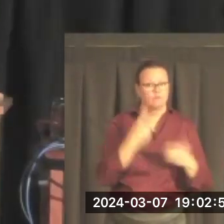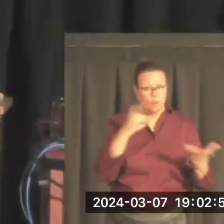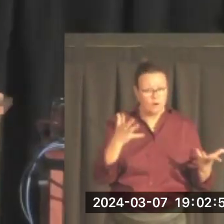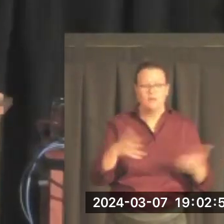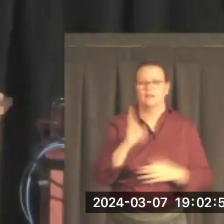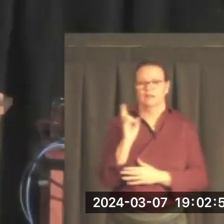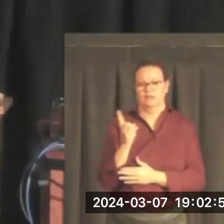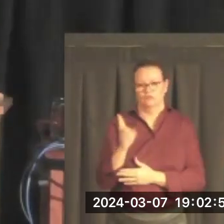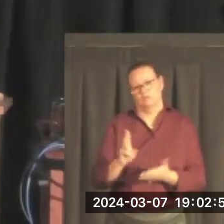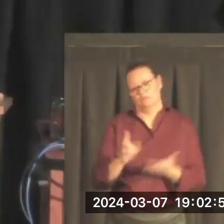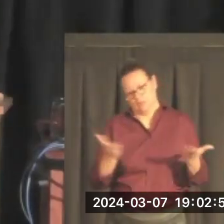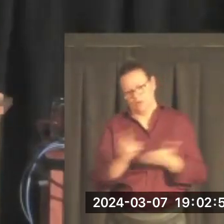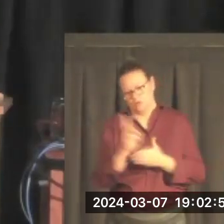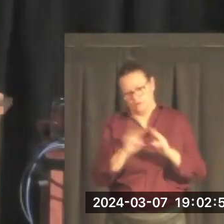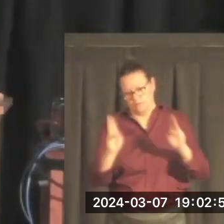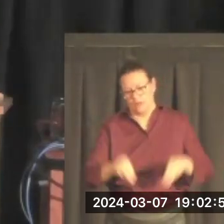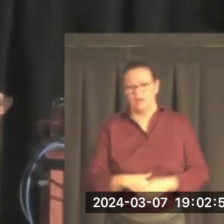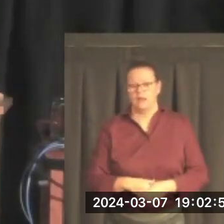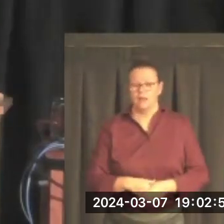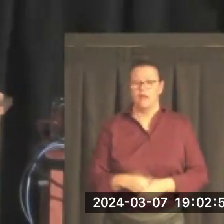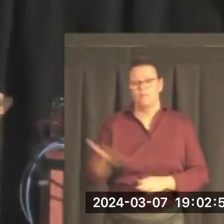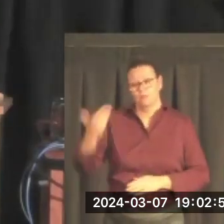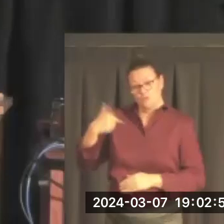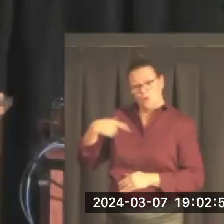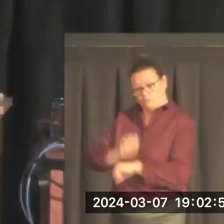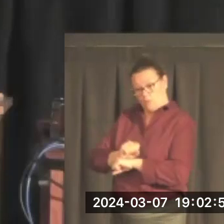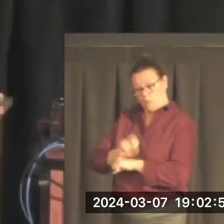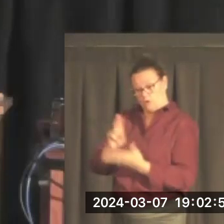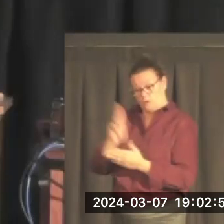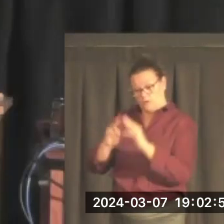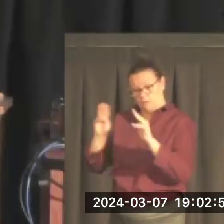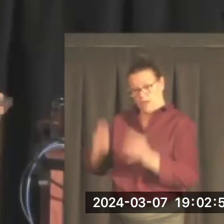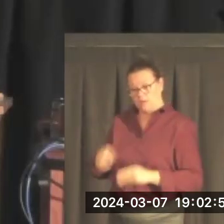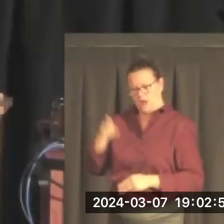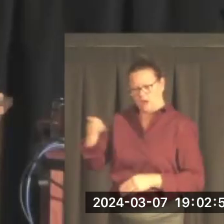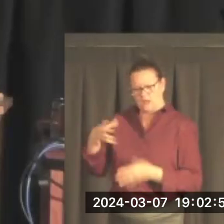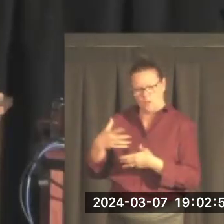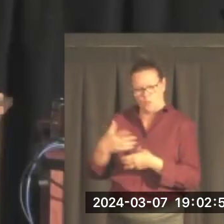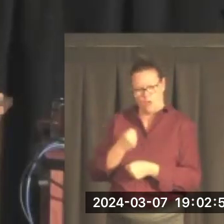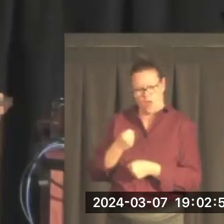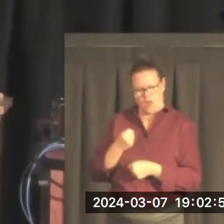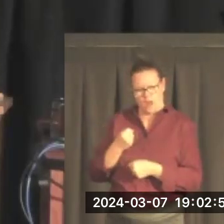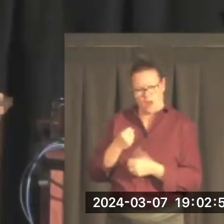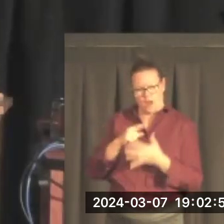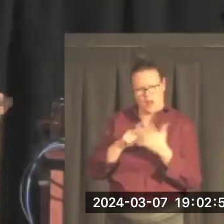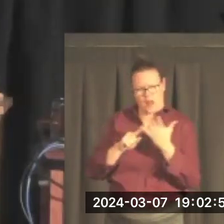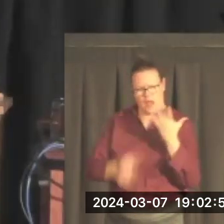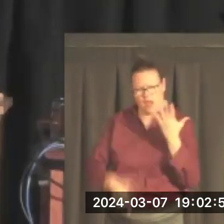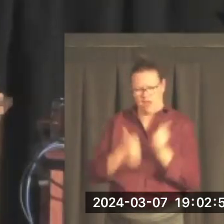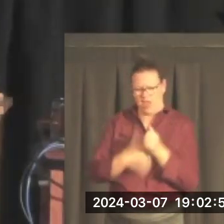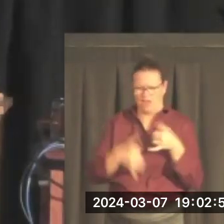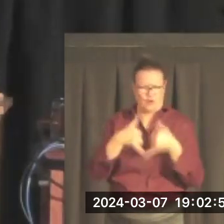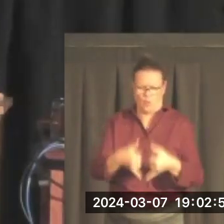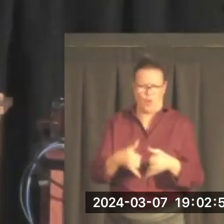during his time at UM, Paul, I think, has won just about every award